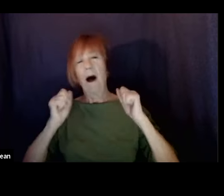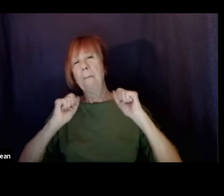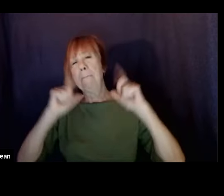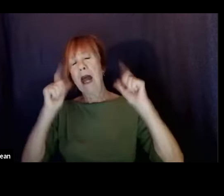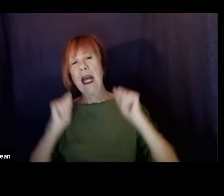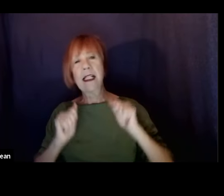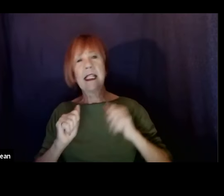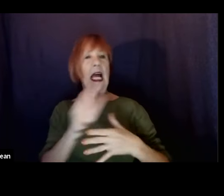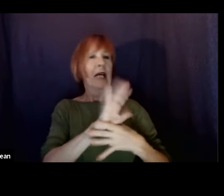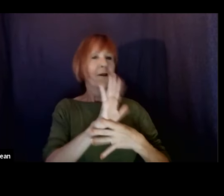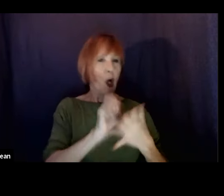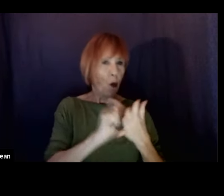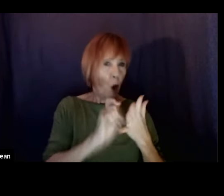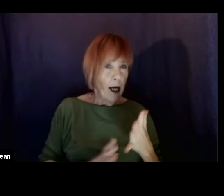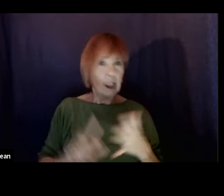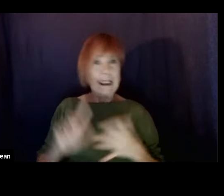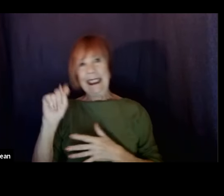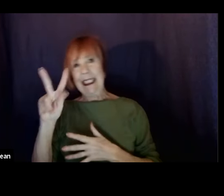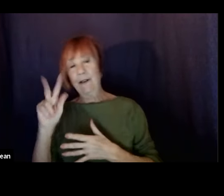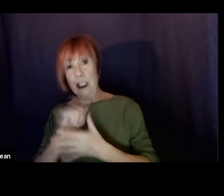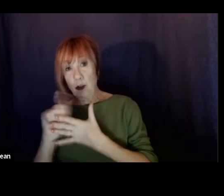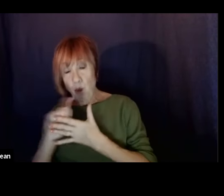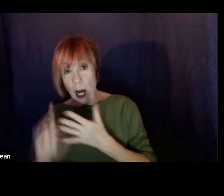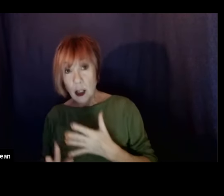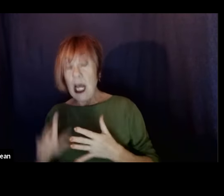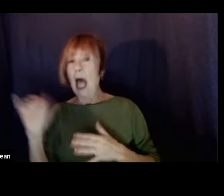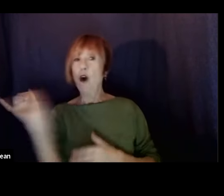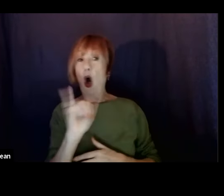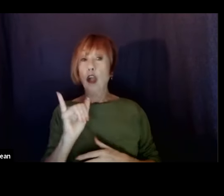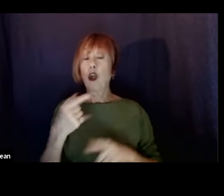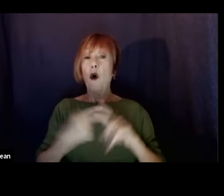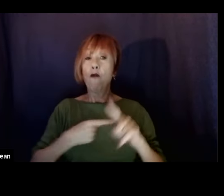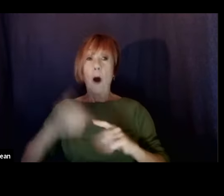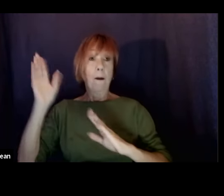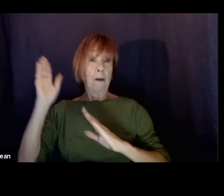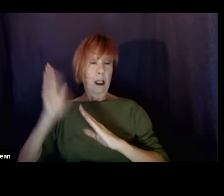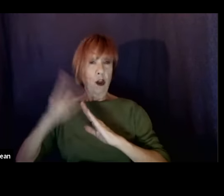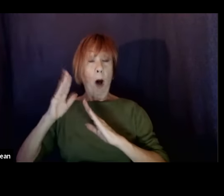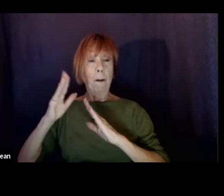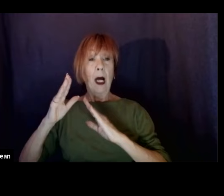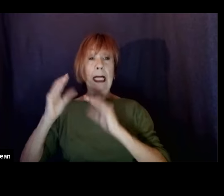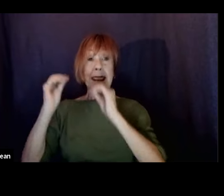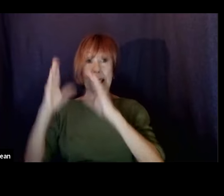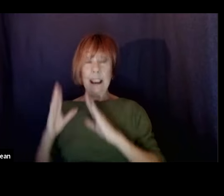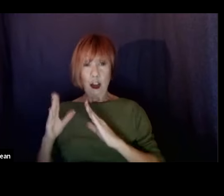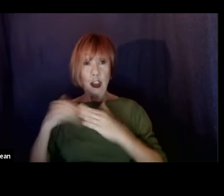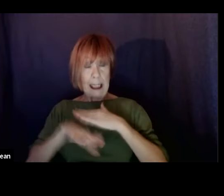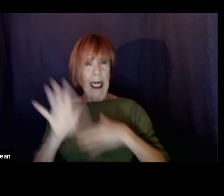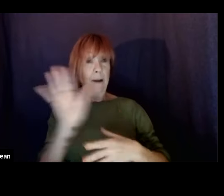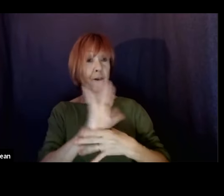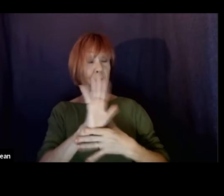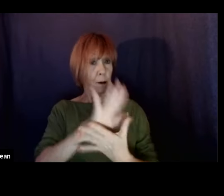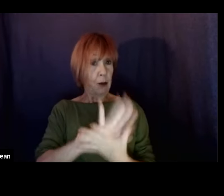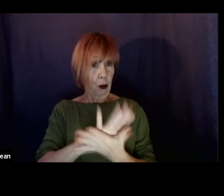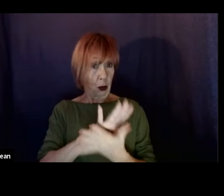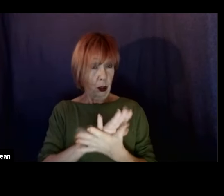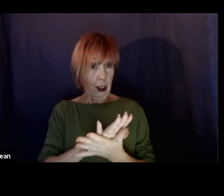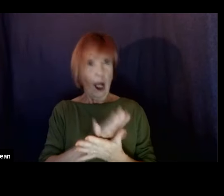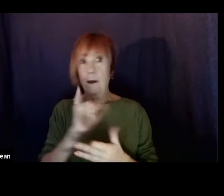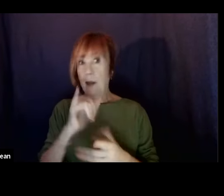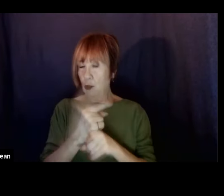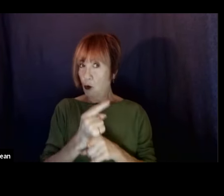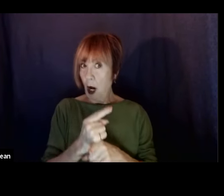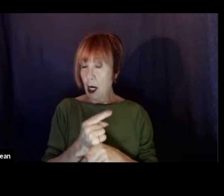and they are also all educators from the top film schools in the U.S. That's right. If they're not making content for us to watch,